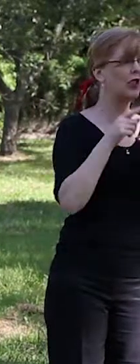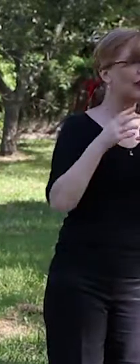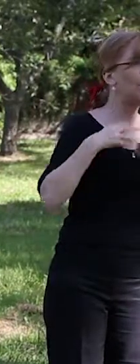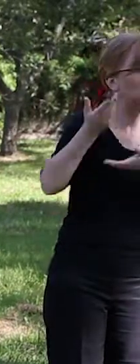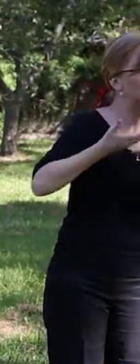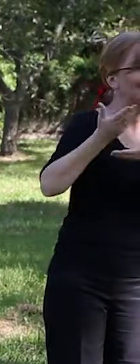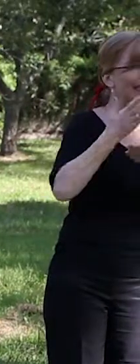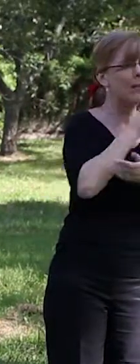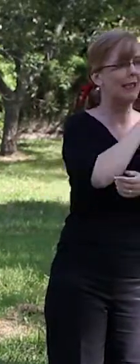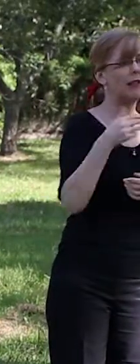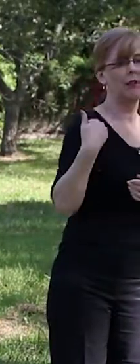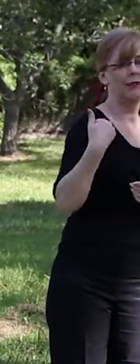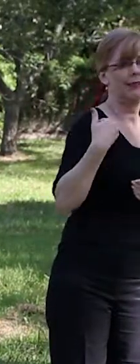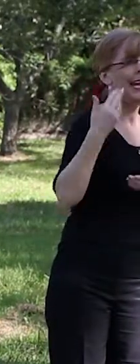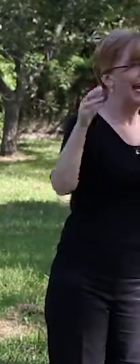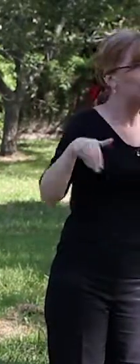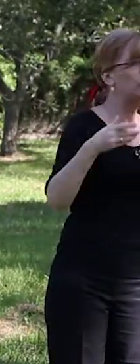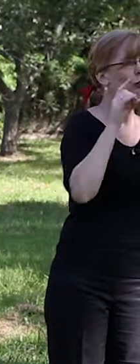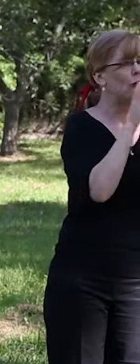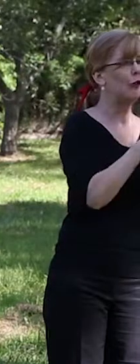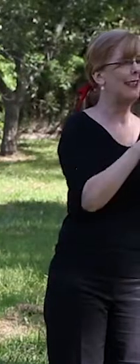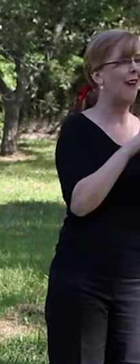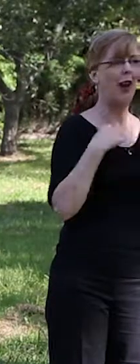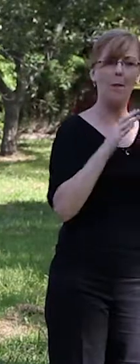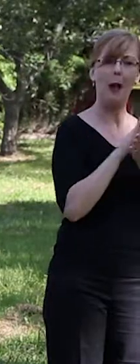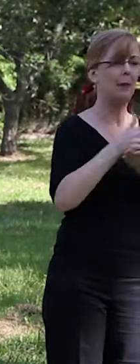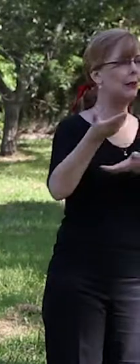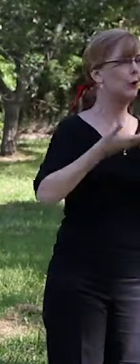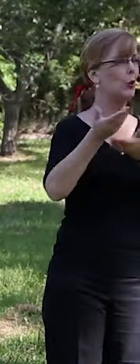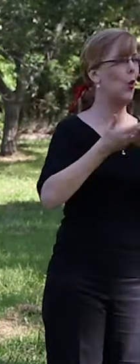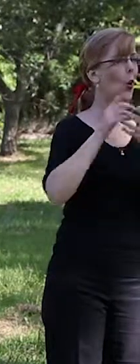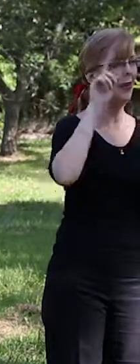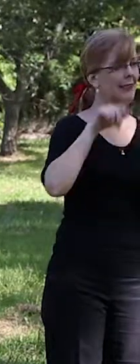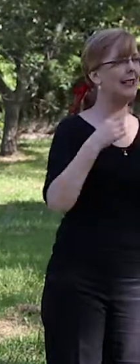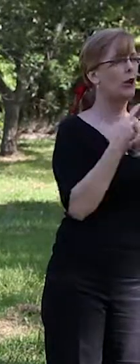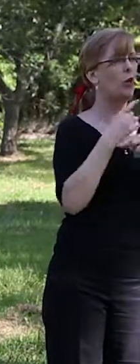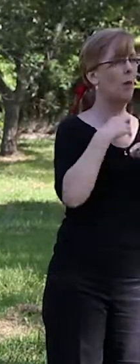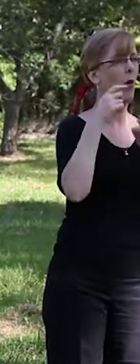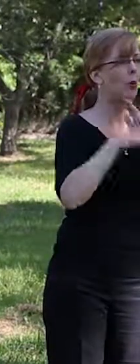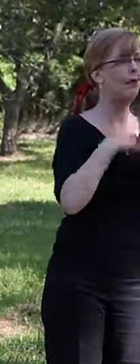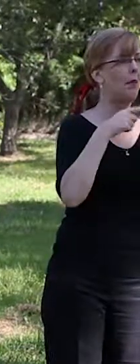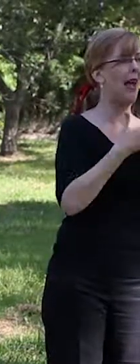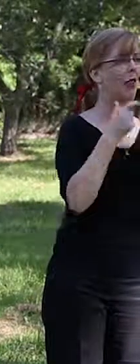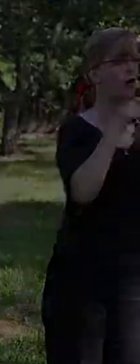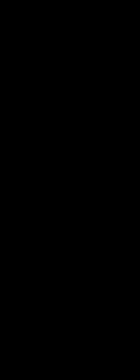yarn, please come over and introduce yourself, and I'd be more than willing to start the RAP process for you. Thank you. APPLAUSE